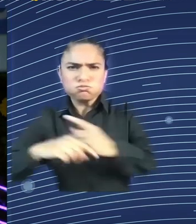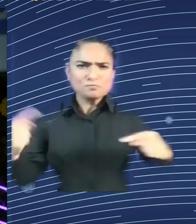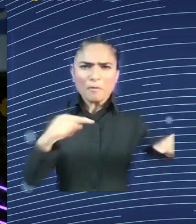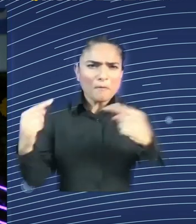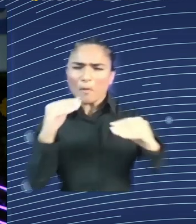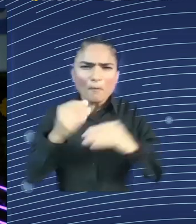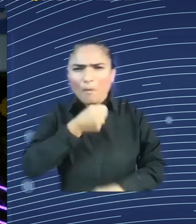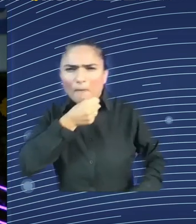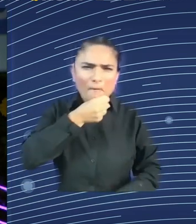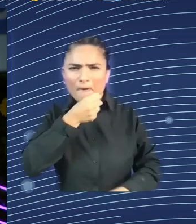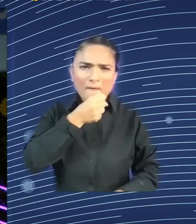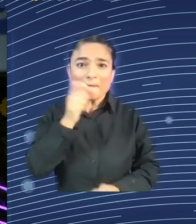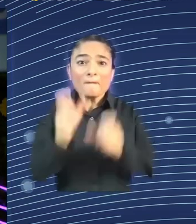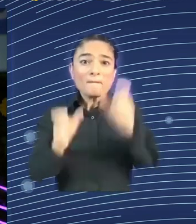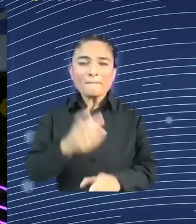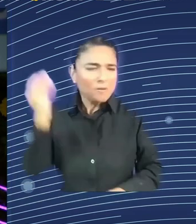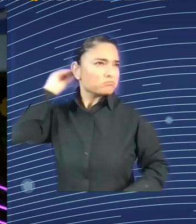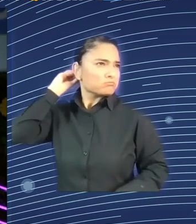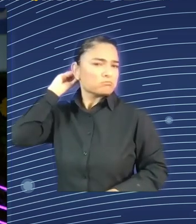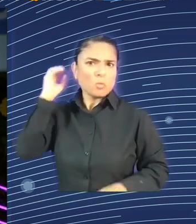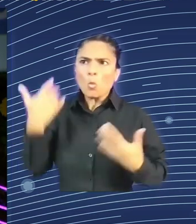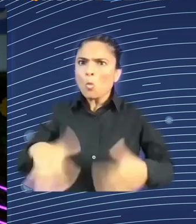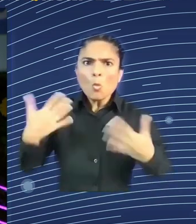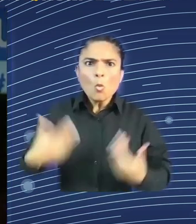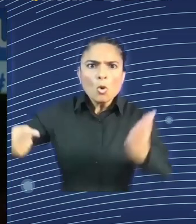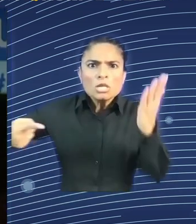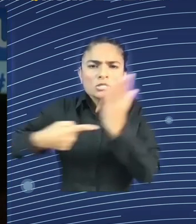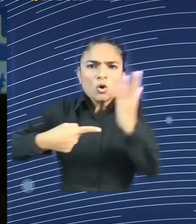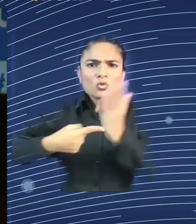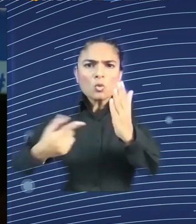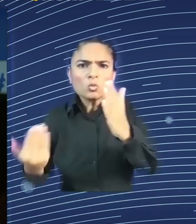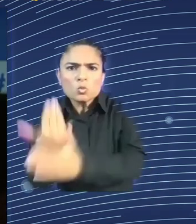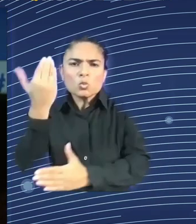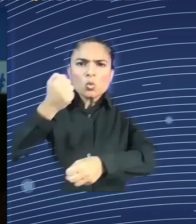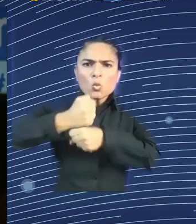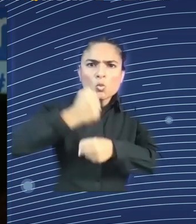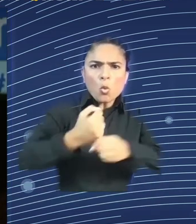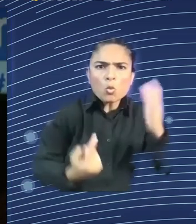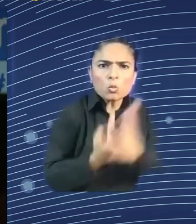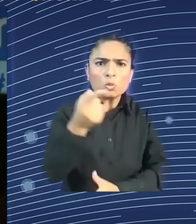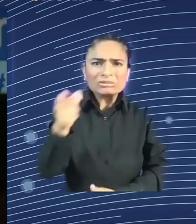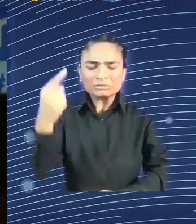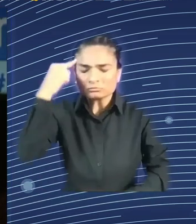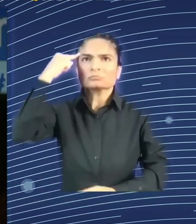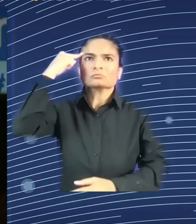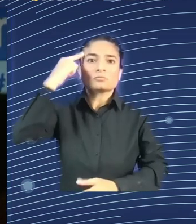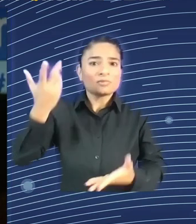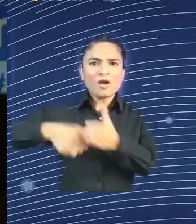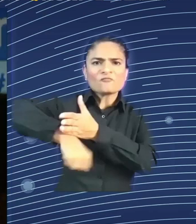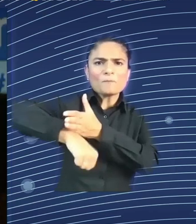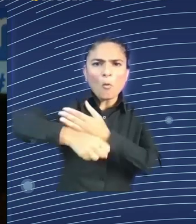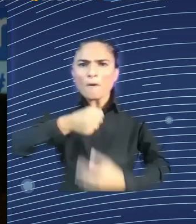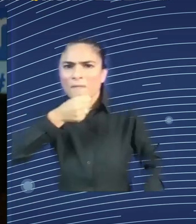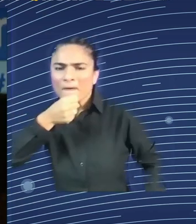memory as the football commentators on TV. So, let's take a more kind of reason, boring